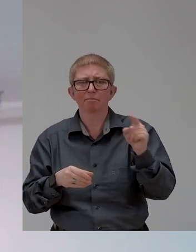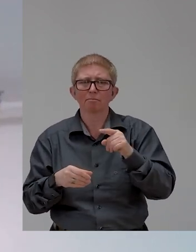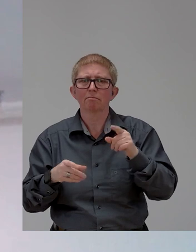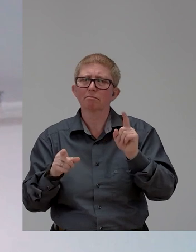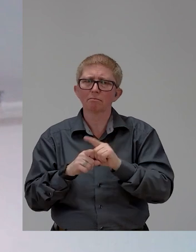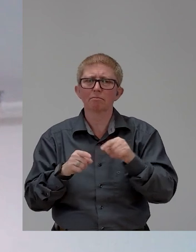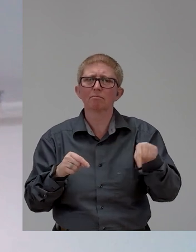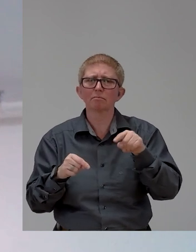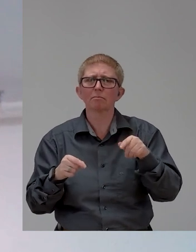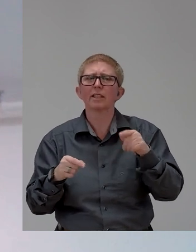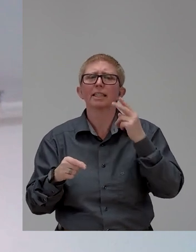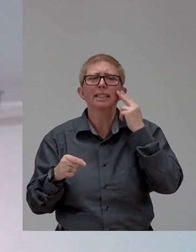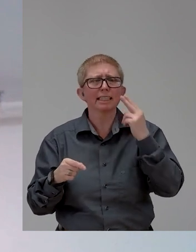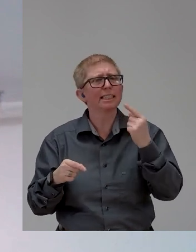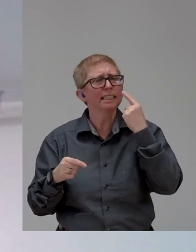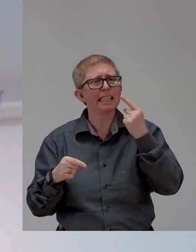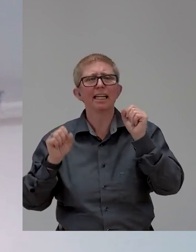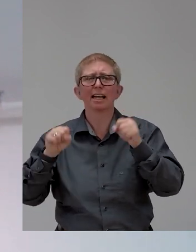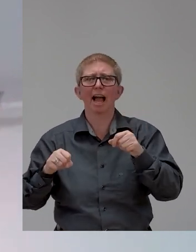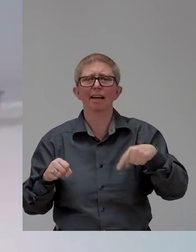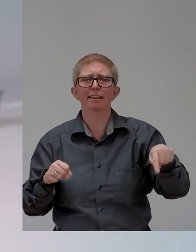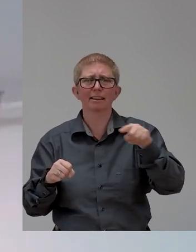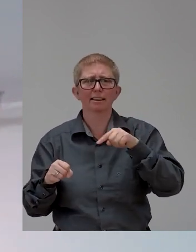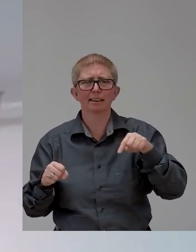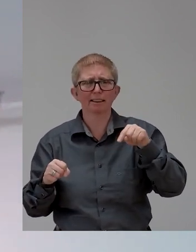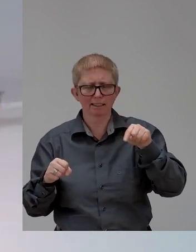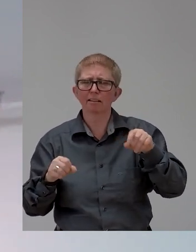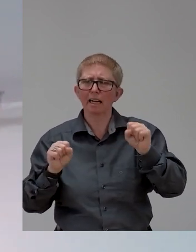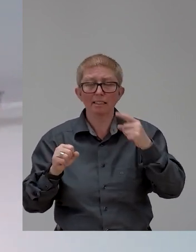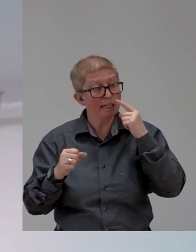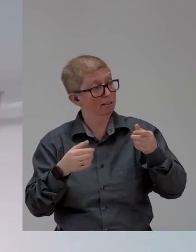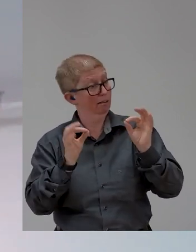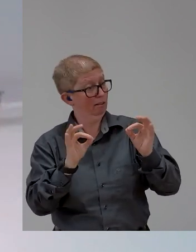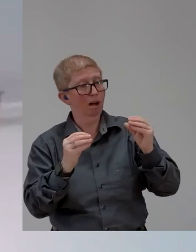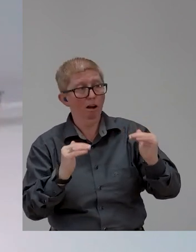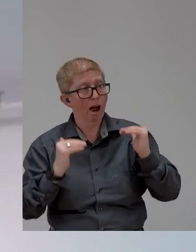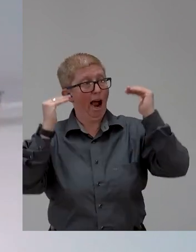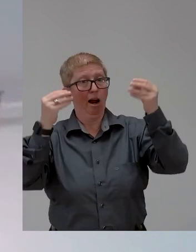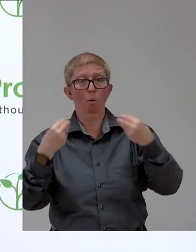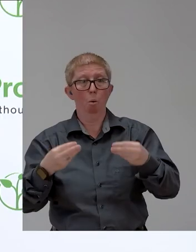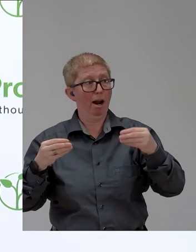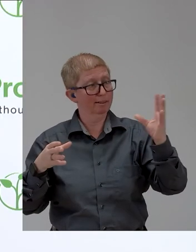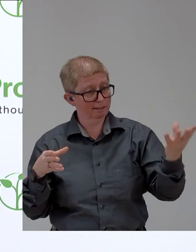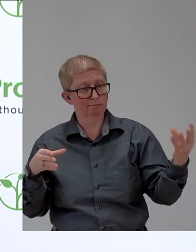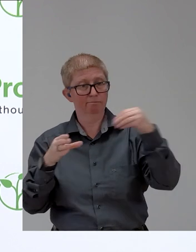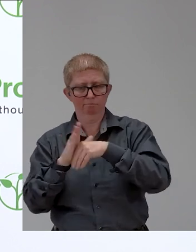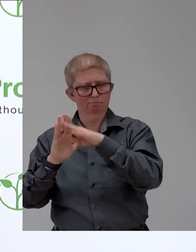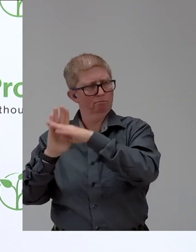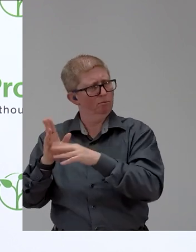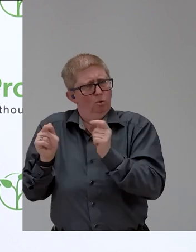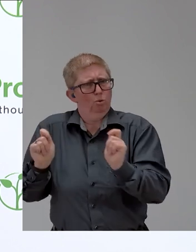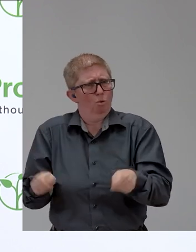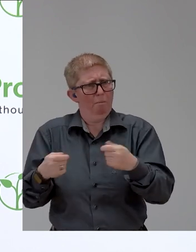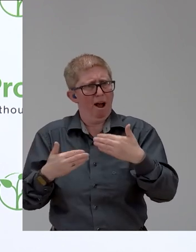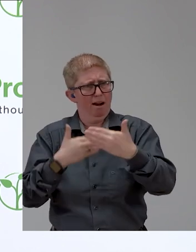and it sets a very high standard for a good practice. Thank you, Professor Stein. Professor, you have the finishing